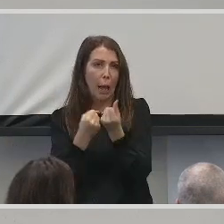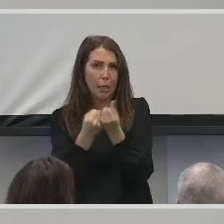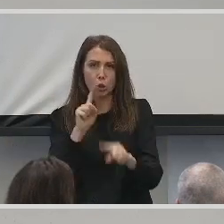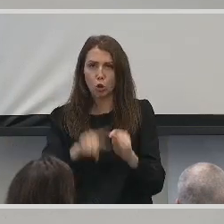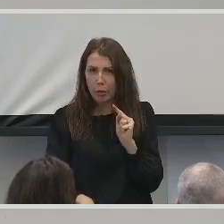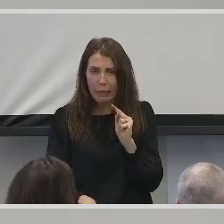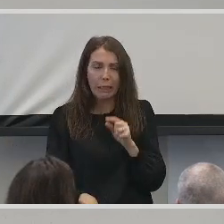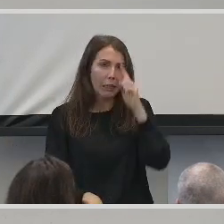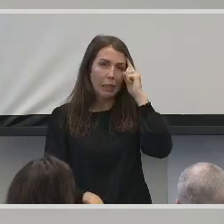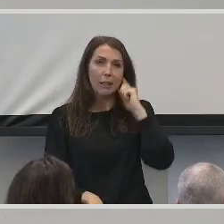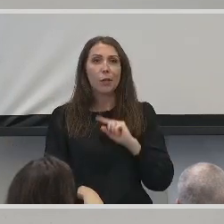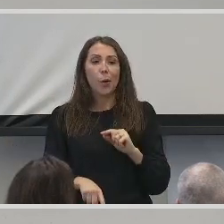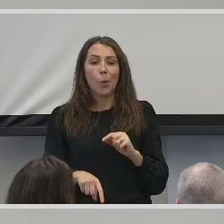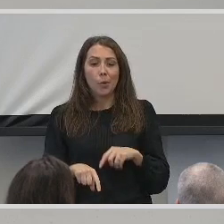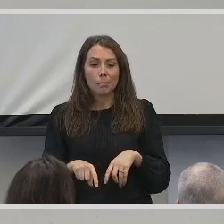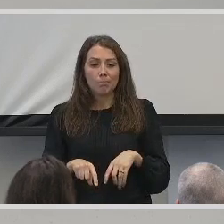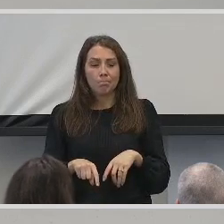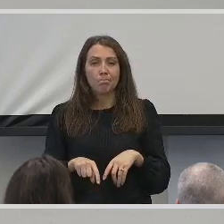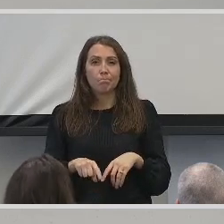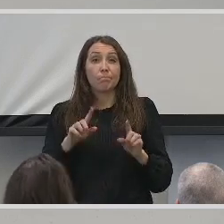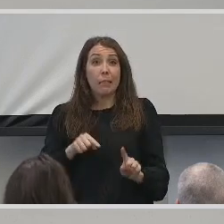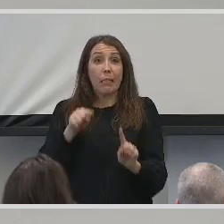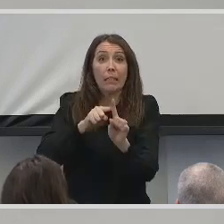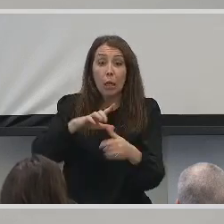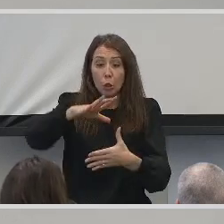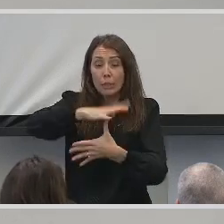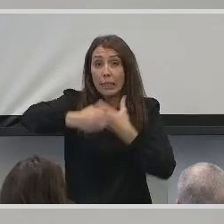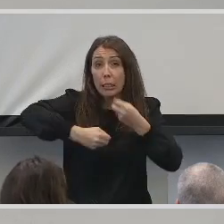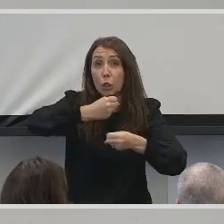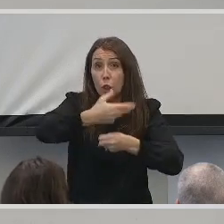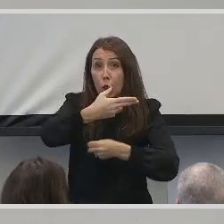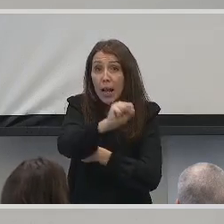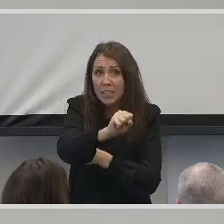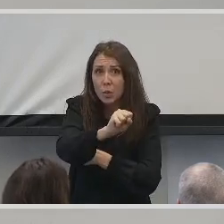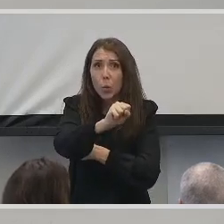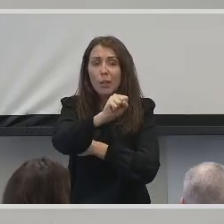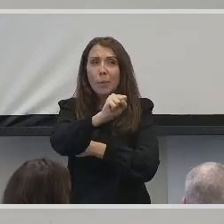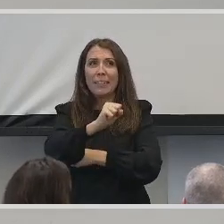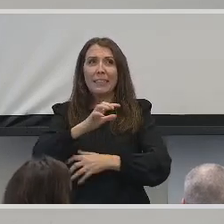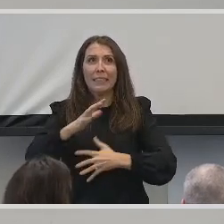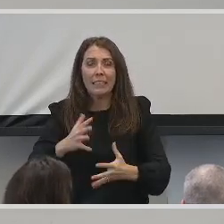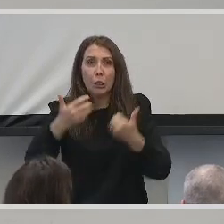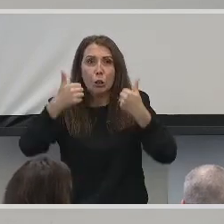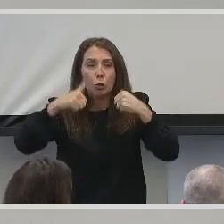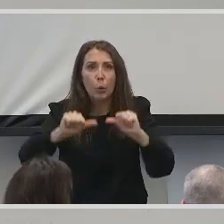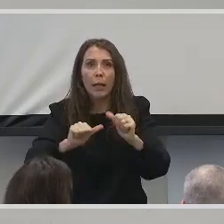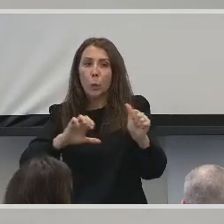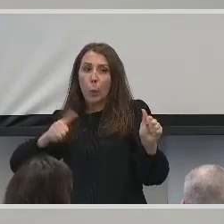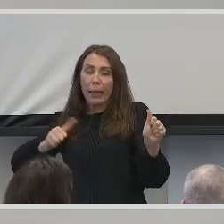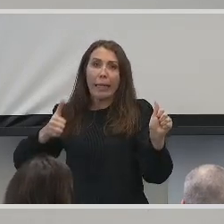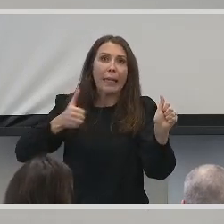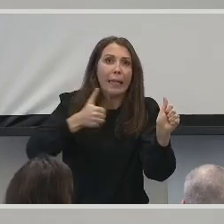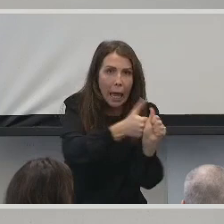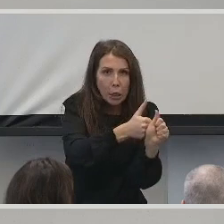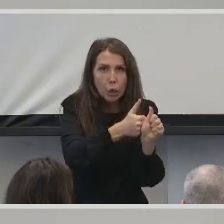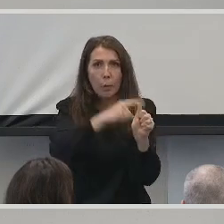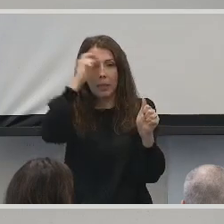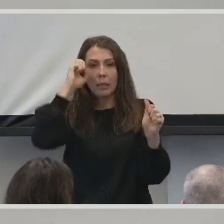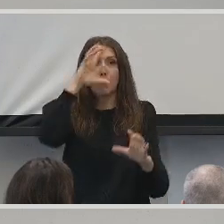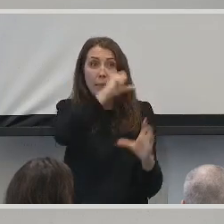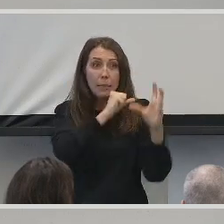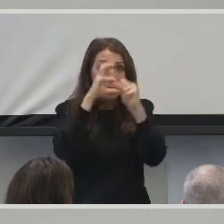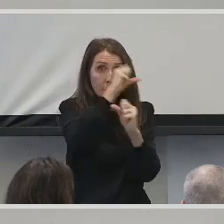were denied to me up until my senior year in high school, leaving me with the daunting task of trying to catch up on what I had missed in class